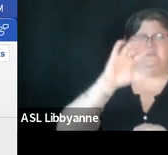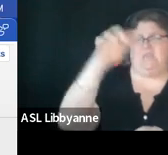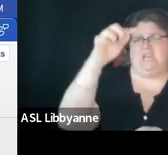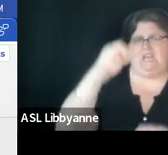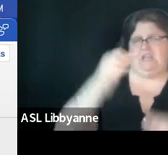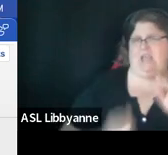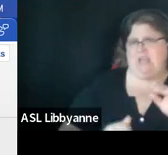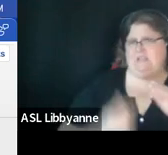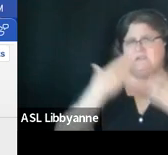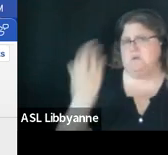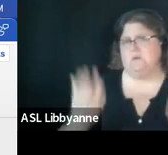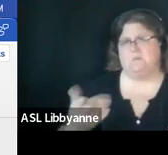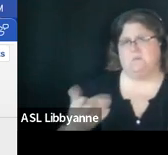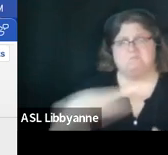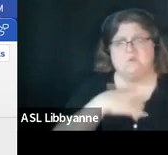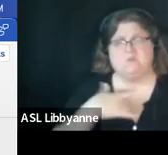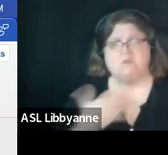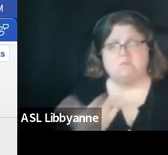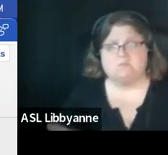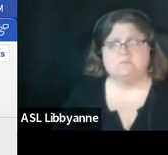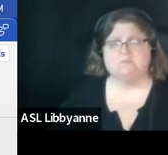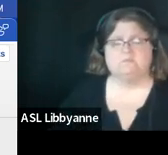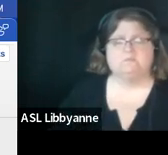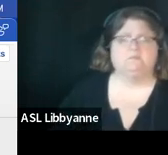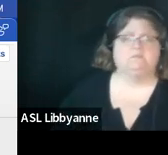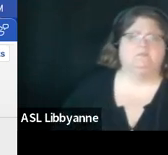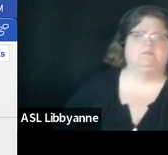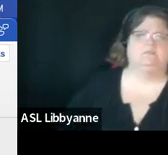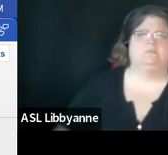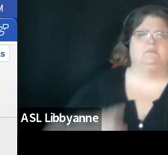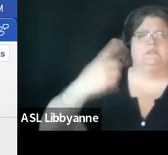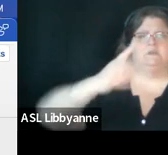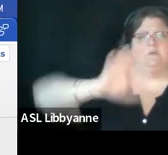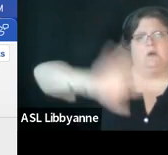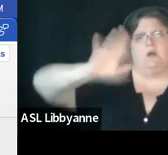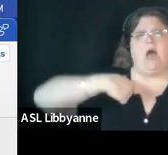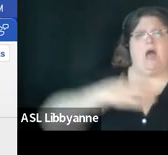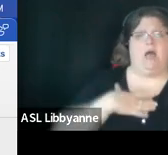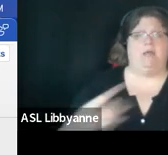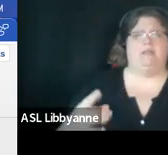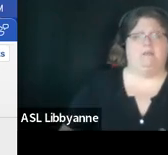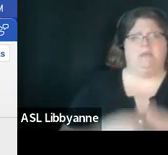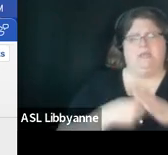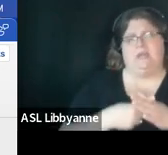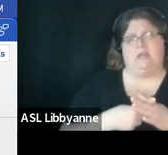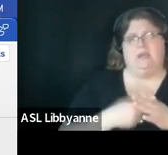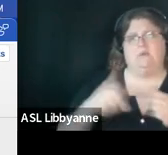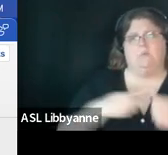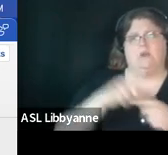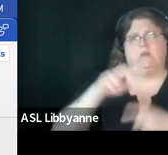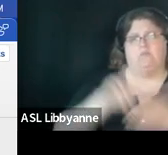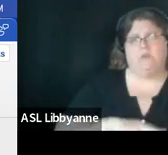i like beginning because i think beginnings of as priorities when i'm reading documents